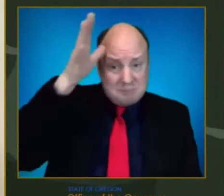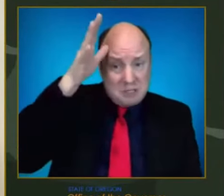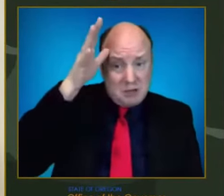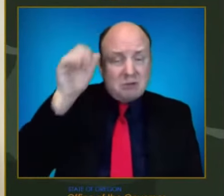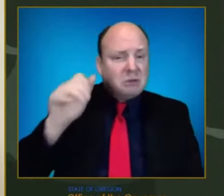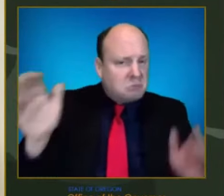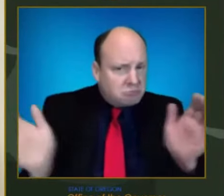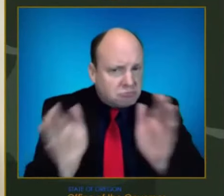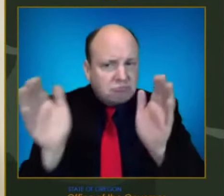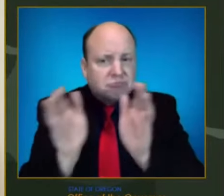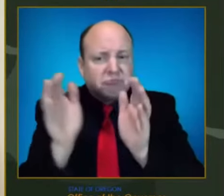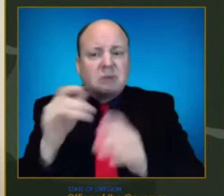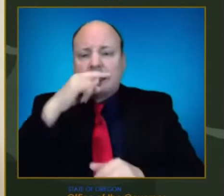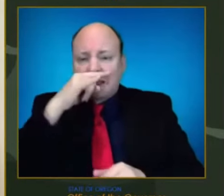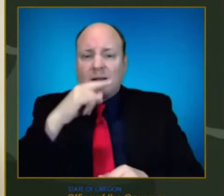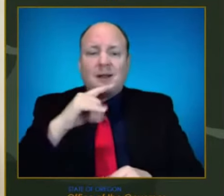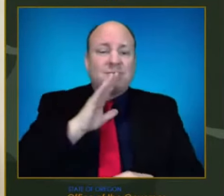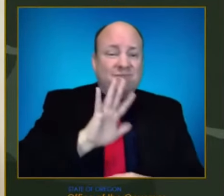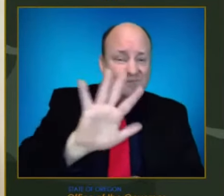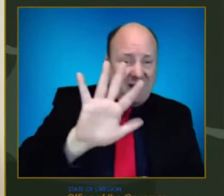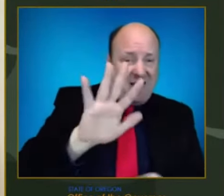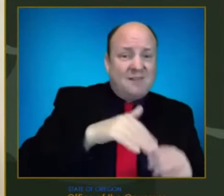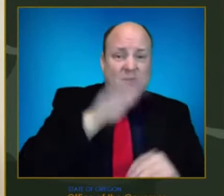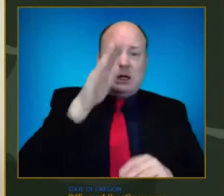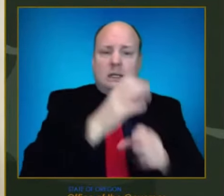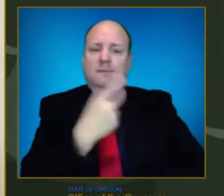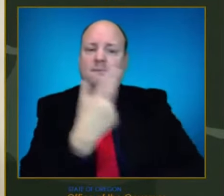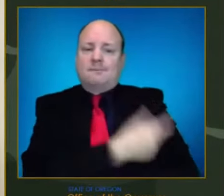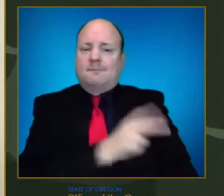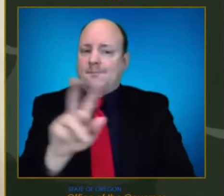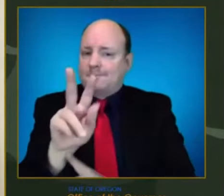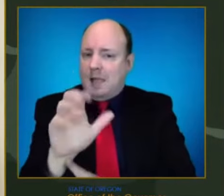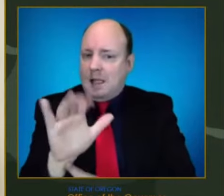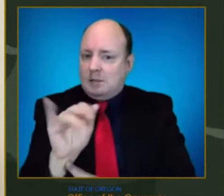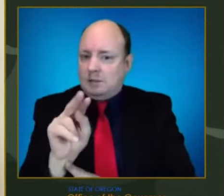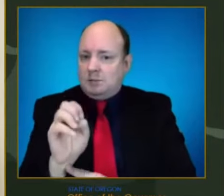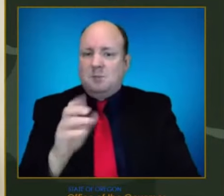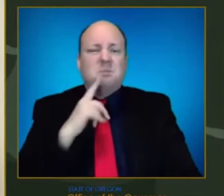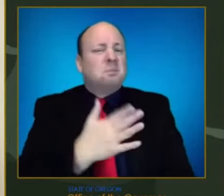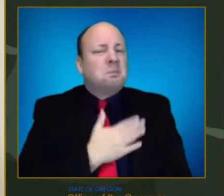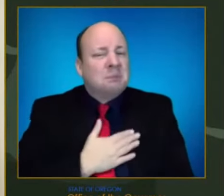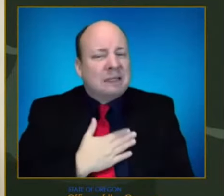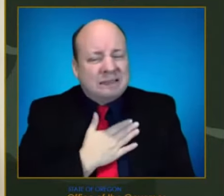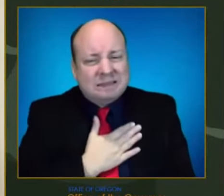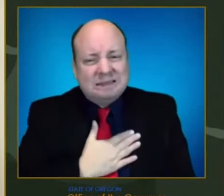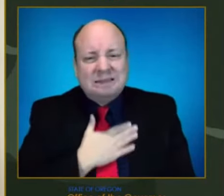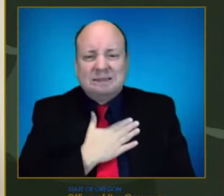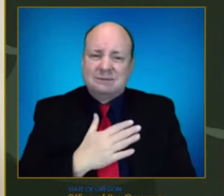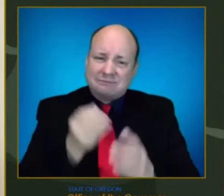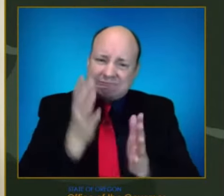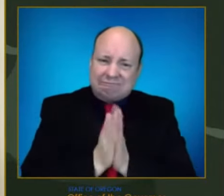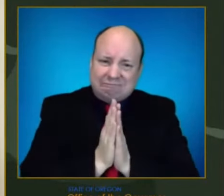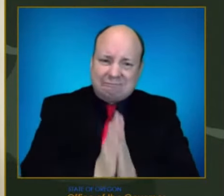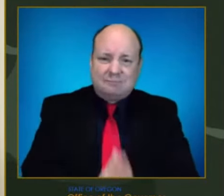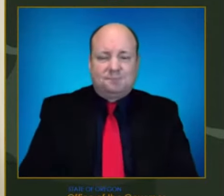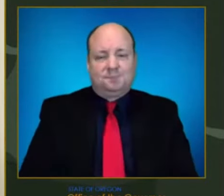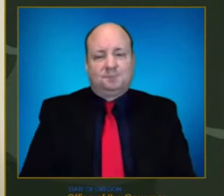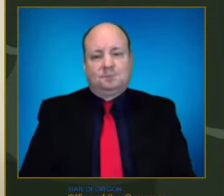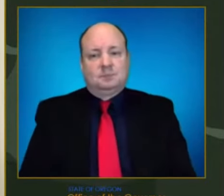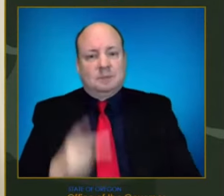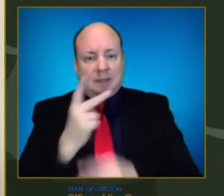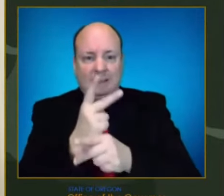five to 16 or five to 18 if they haven't been vaccinated yet. Please get them vaccinated.